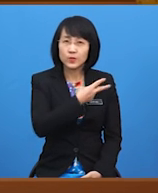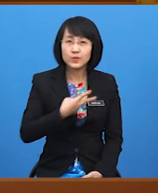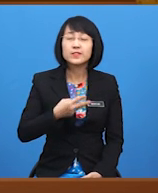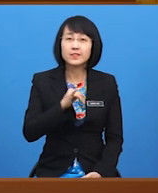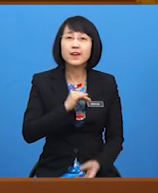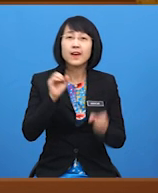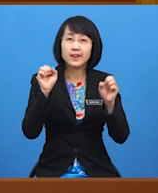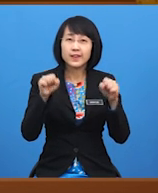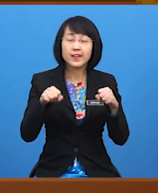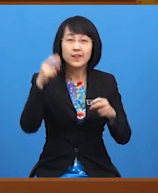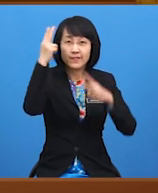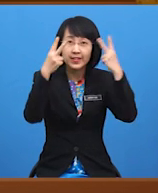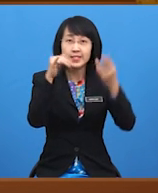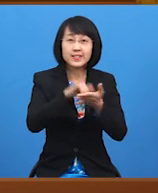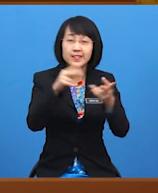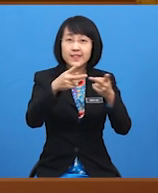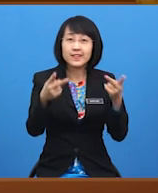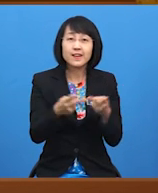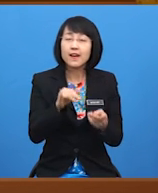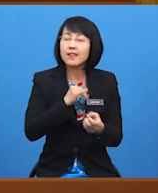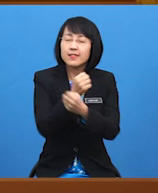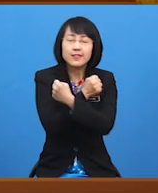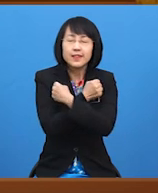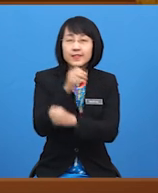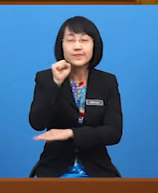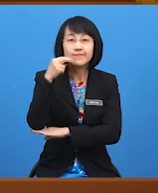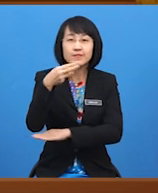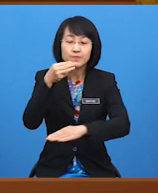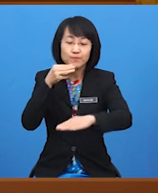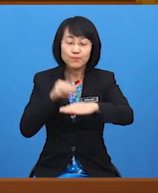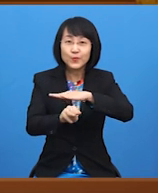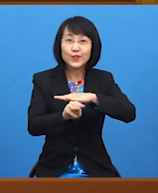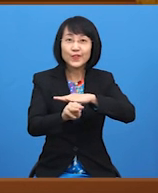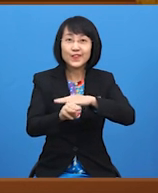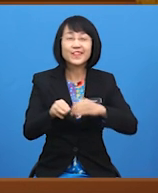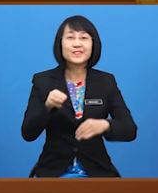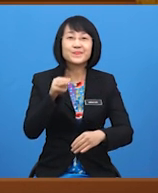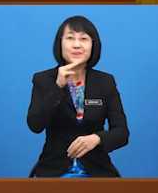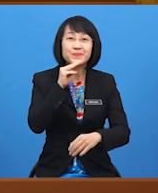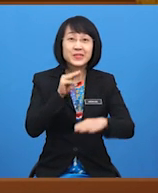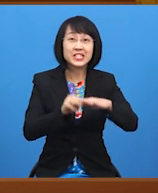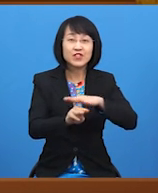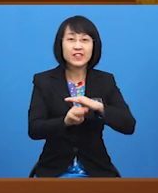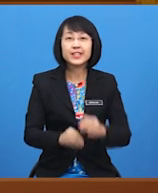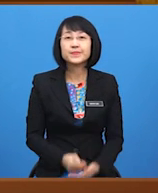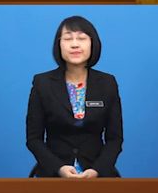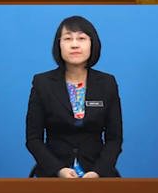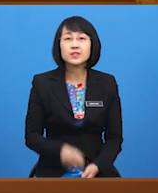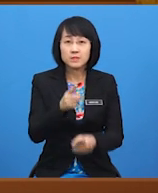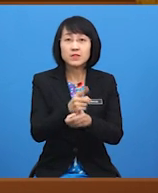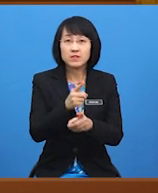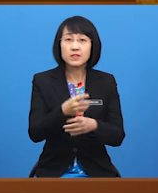one day. You know how I love Sherlock Holmes' murder mysteries. Was it really interesting?